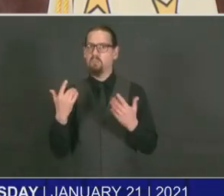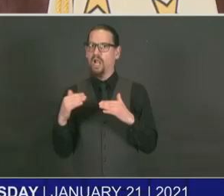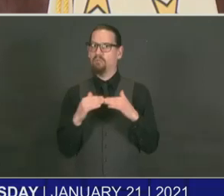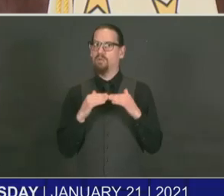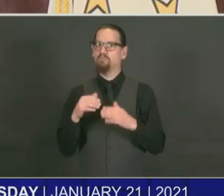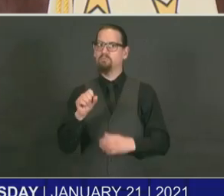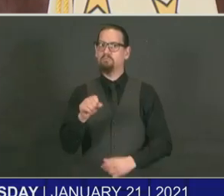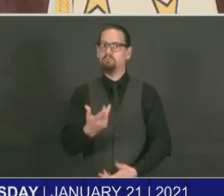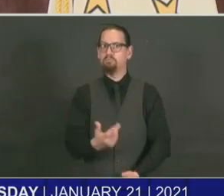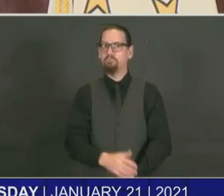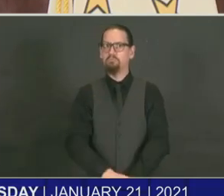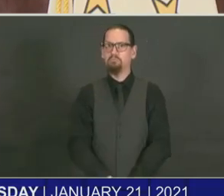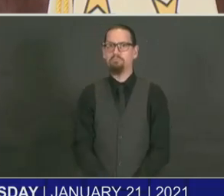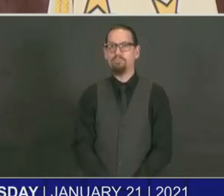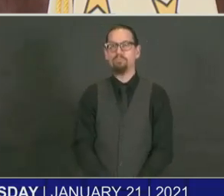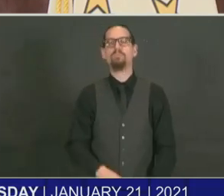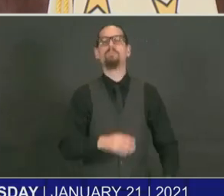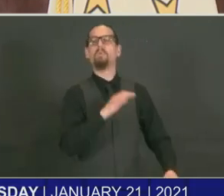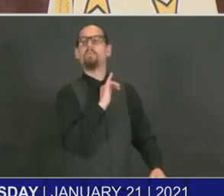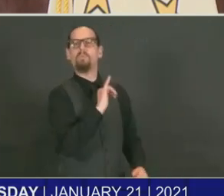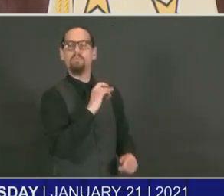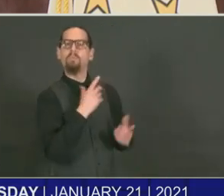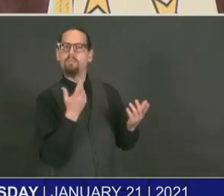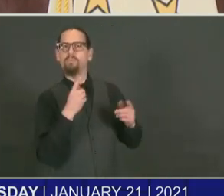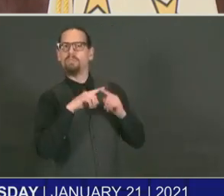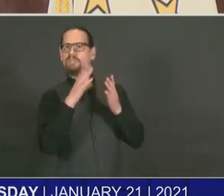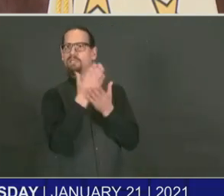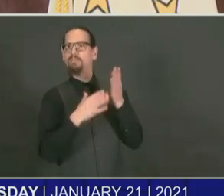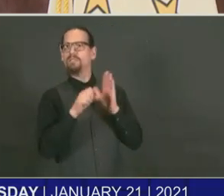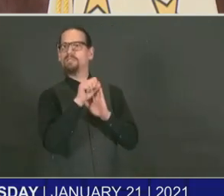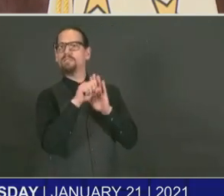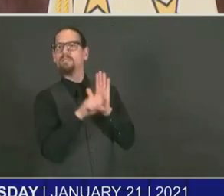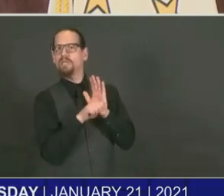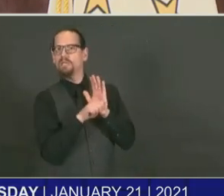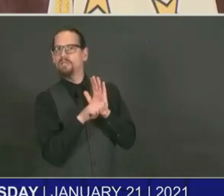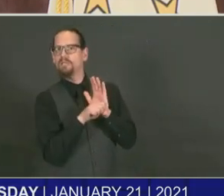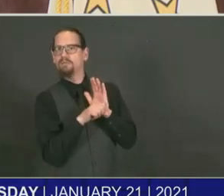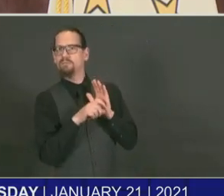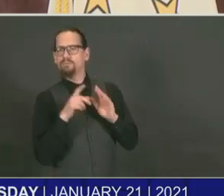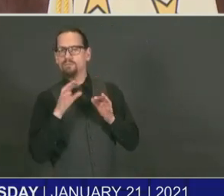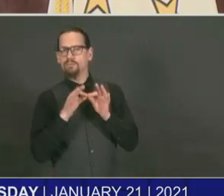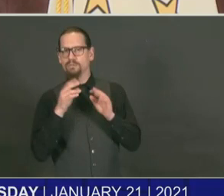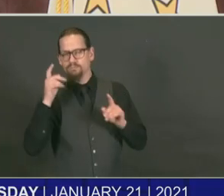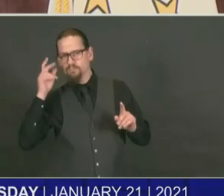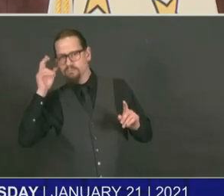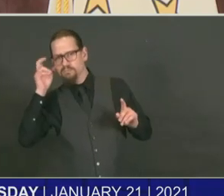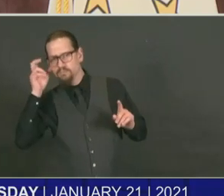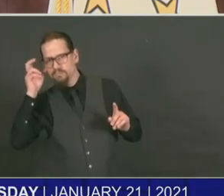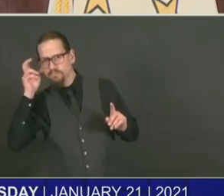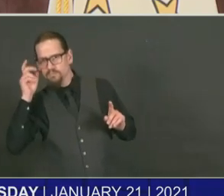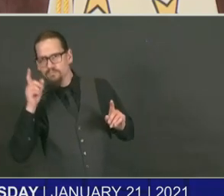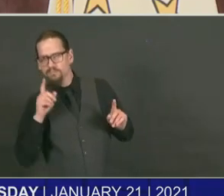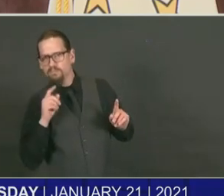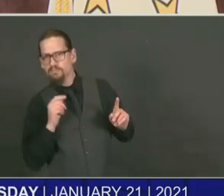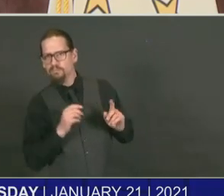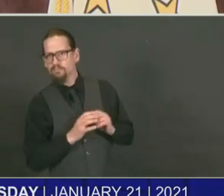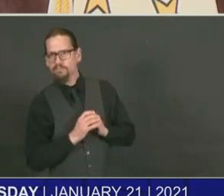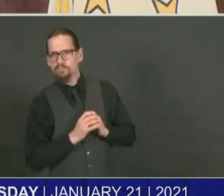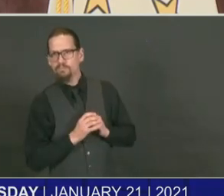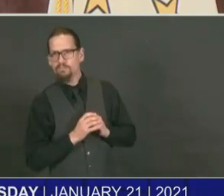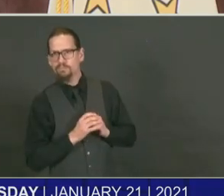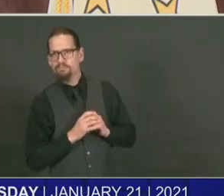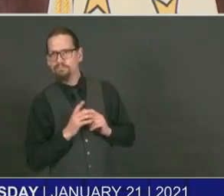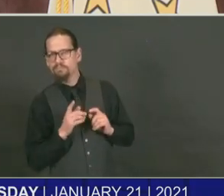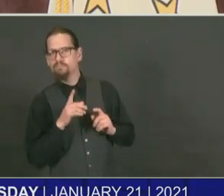Some states, for any of you, some states have advanced the proposition of trying to go out on the market on their